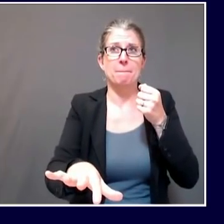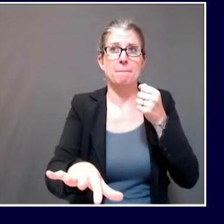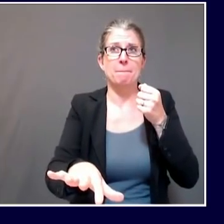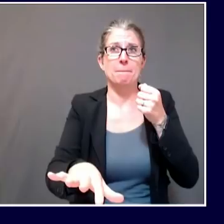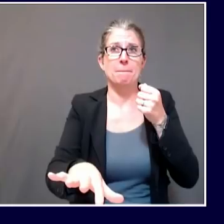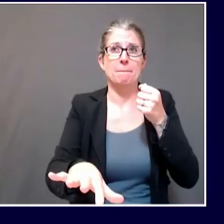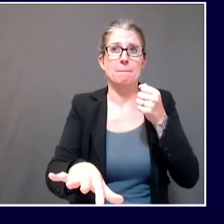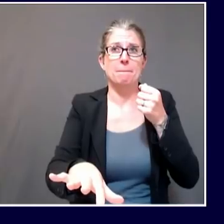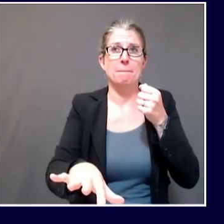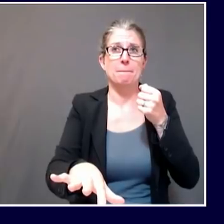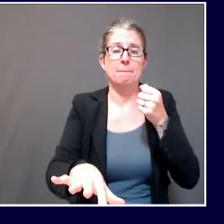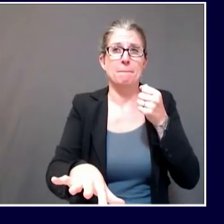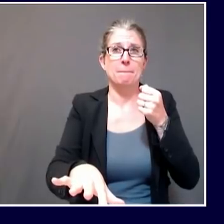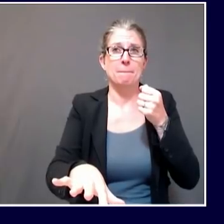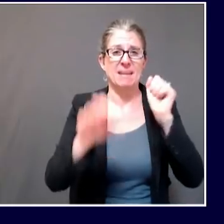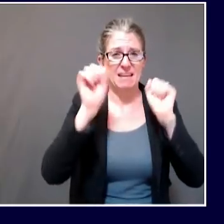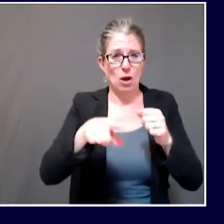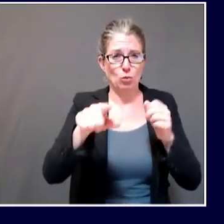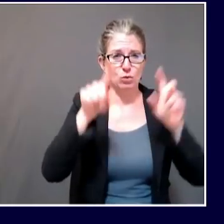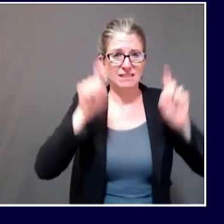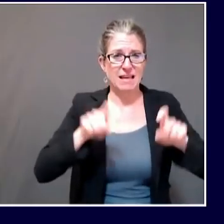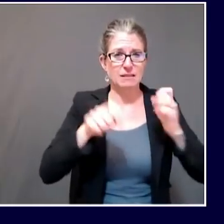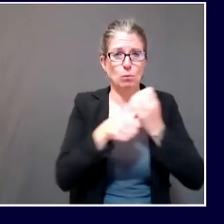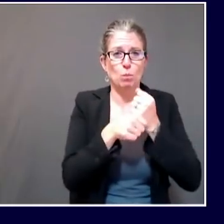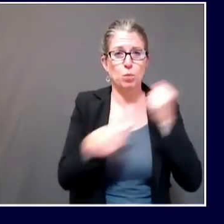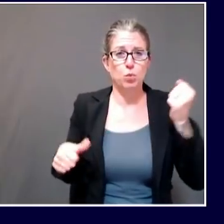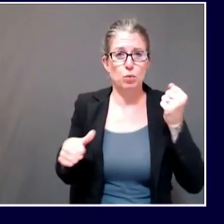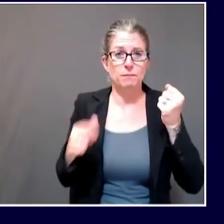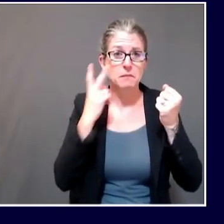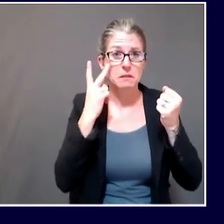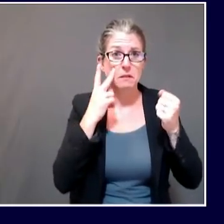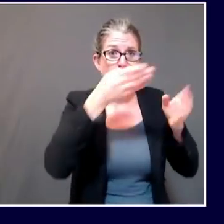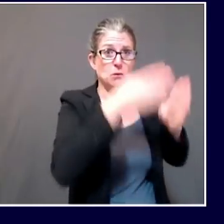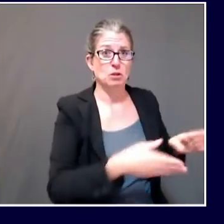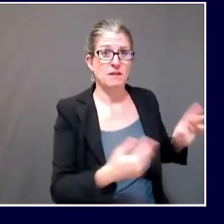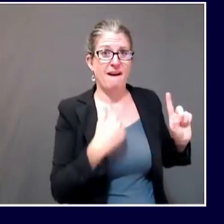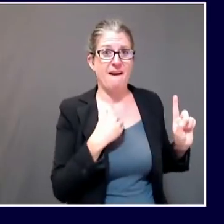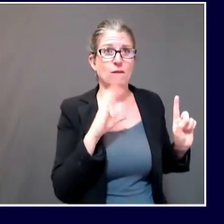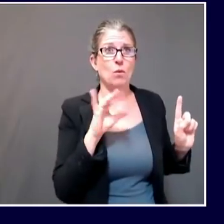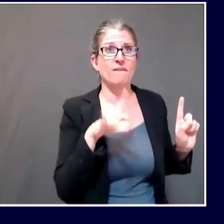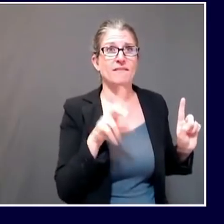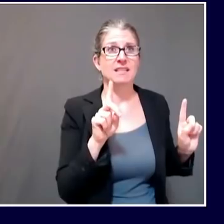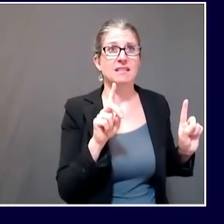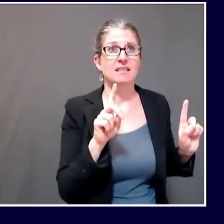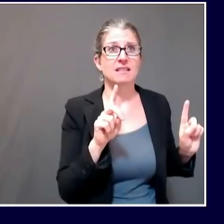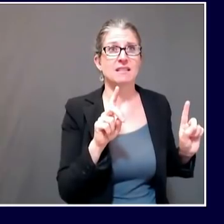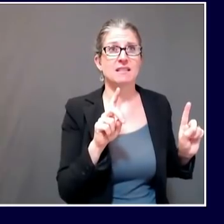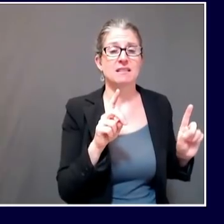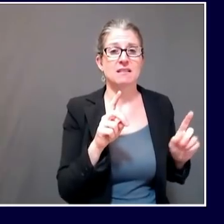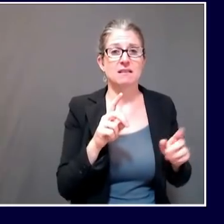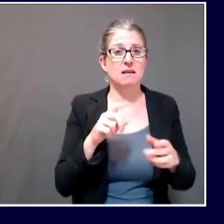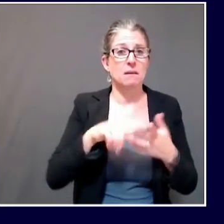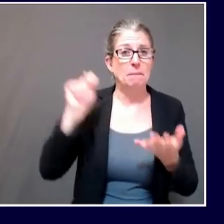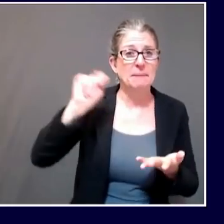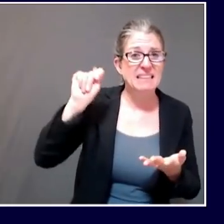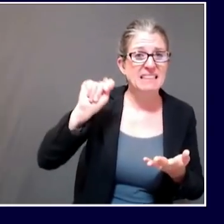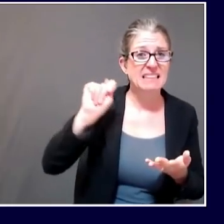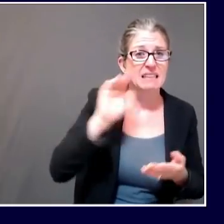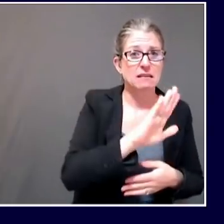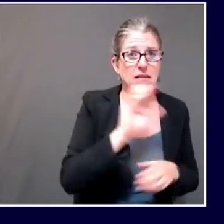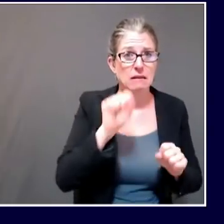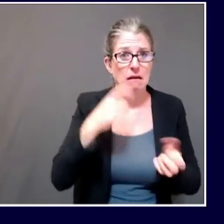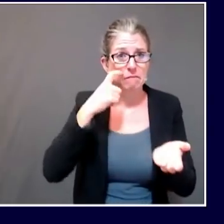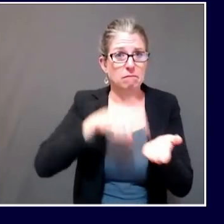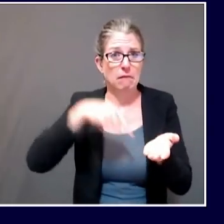statewide, or are we going to continue to test only the symptomatic individuals and their contacts? Oh, so Evan,